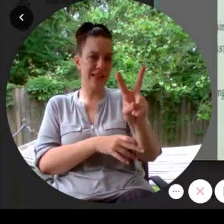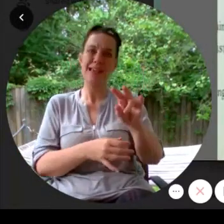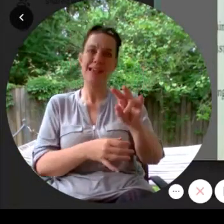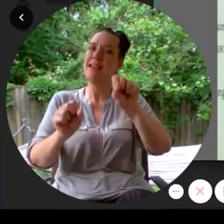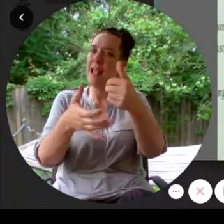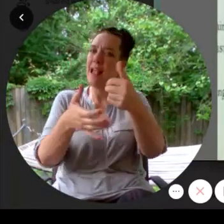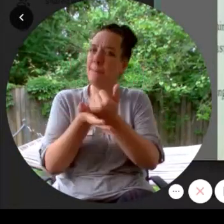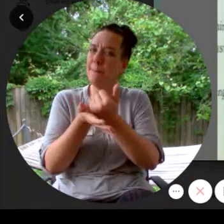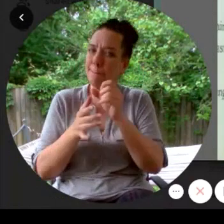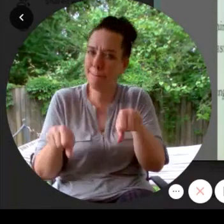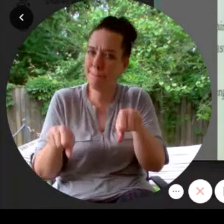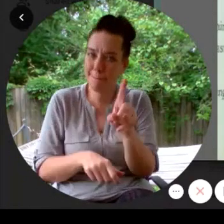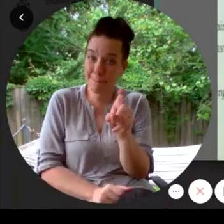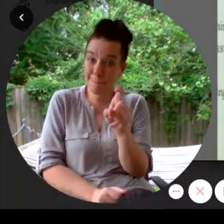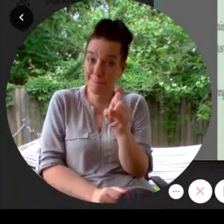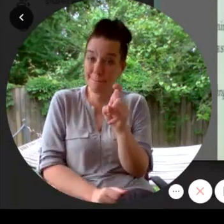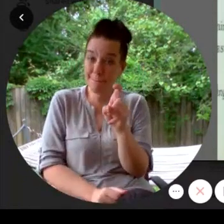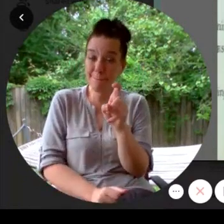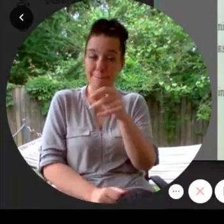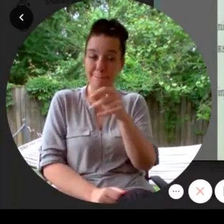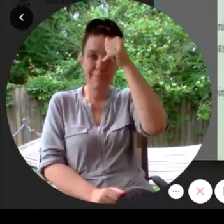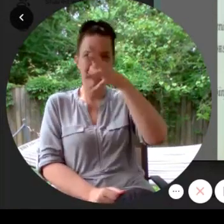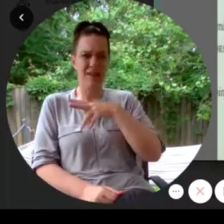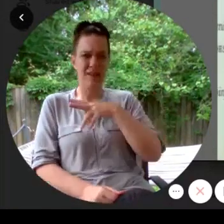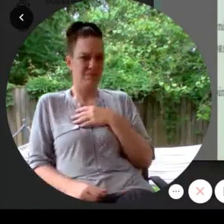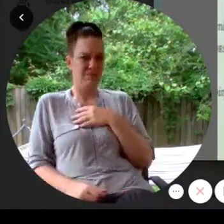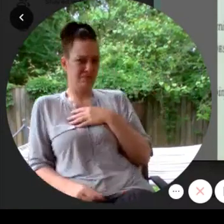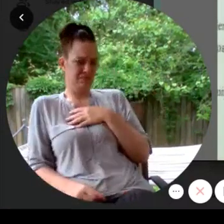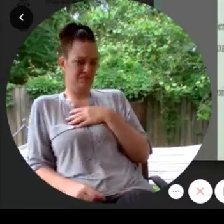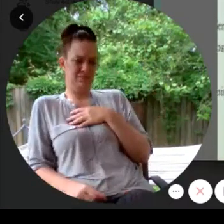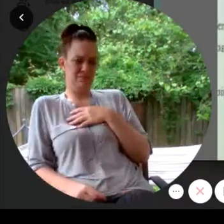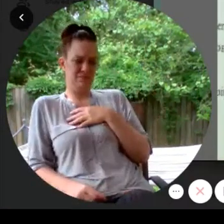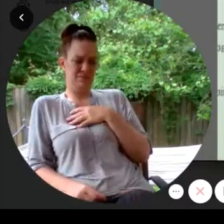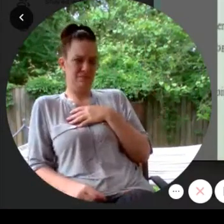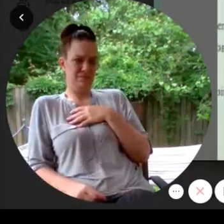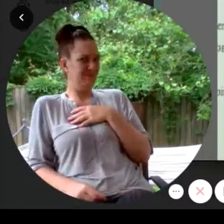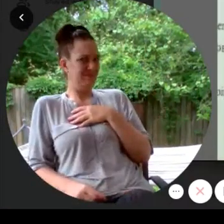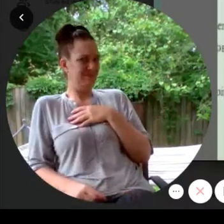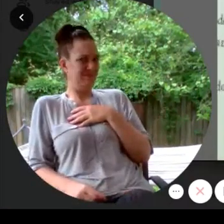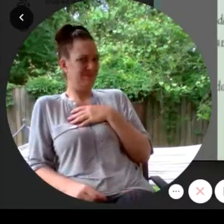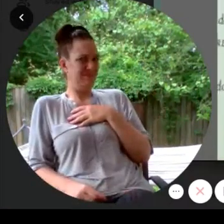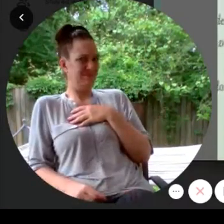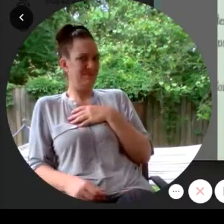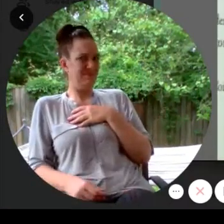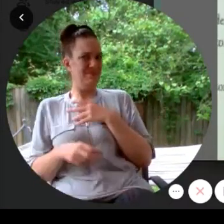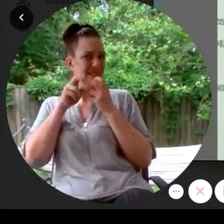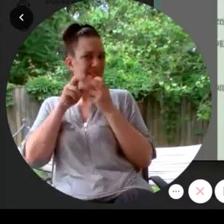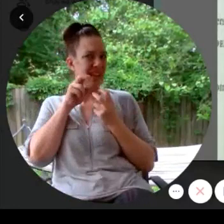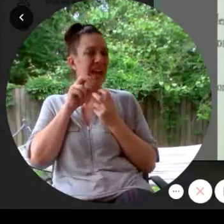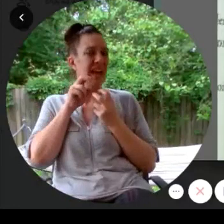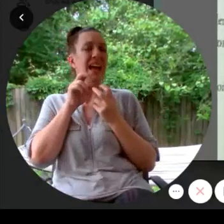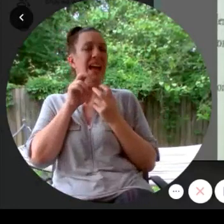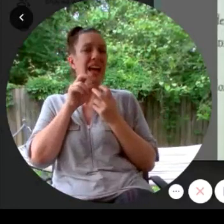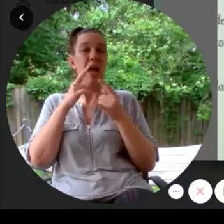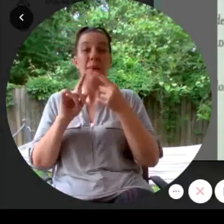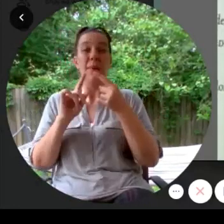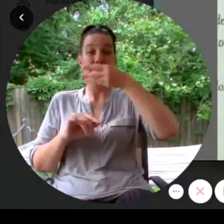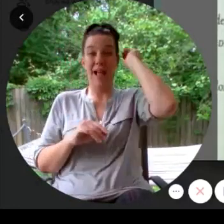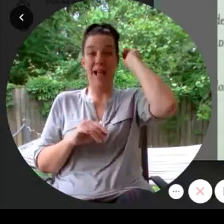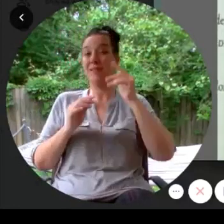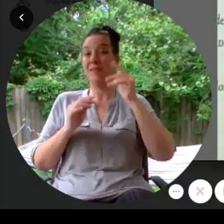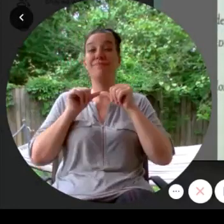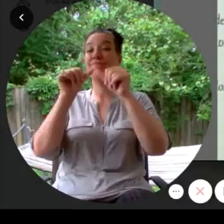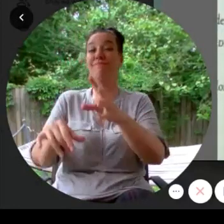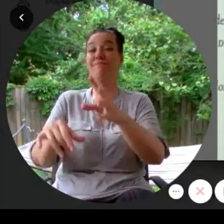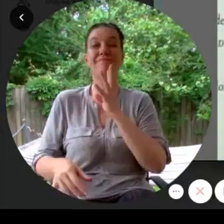us The man looked skeptical. He opened his mouth, but Miles kept talking. It